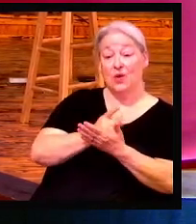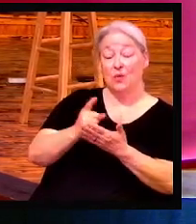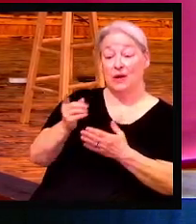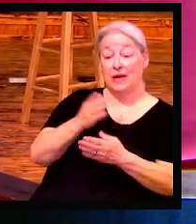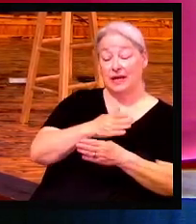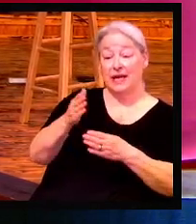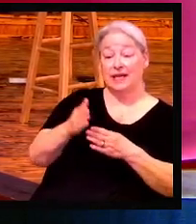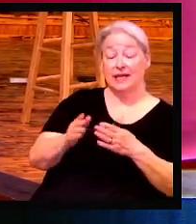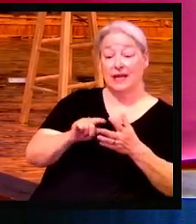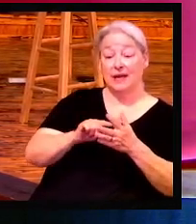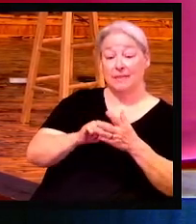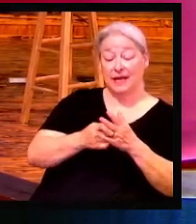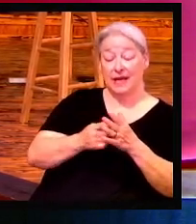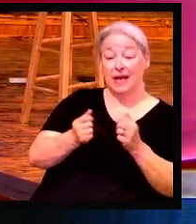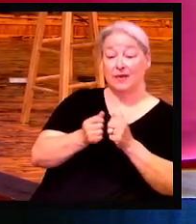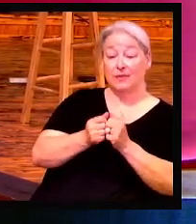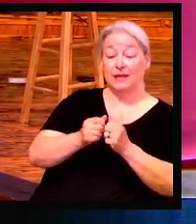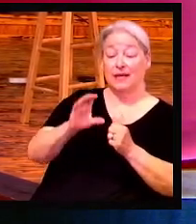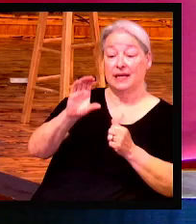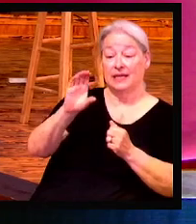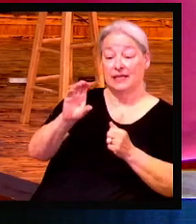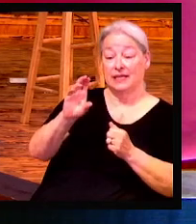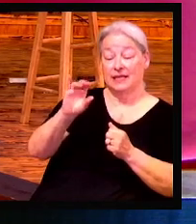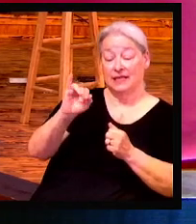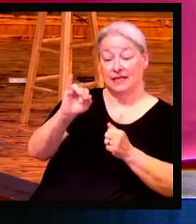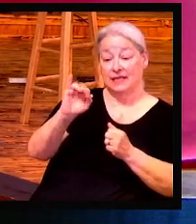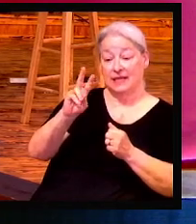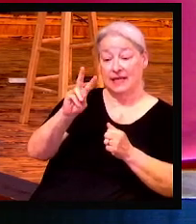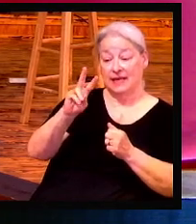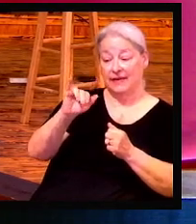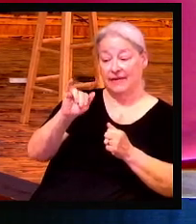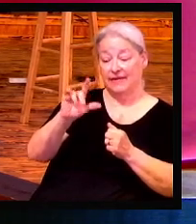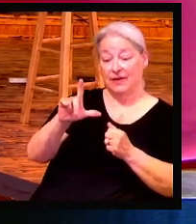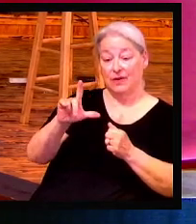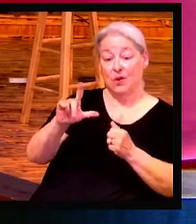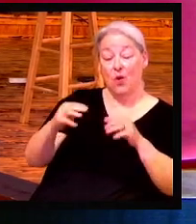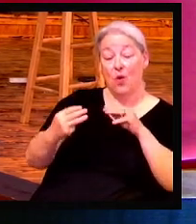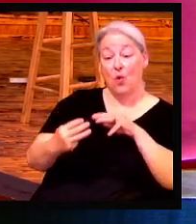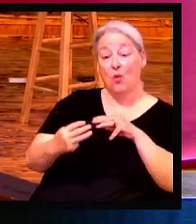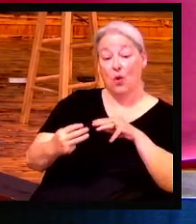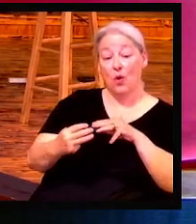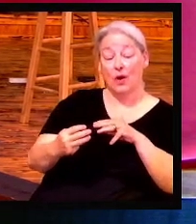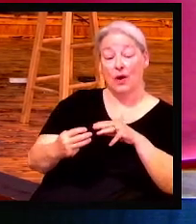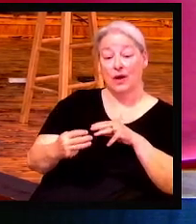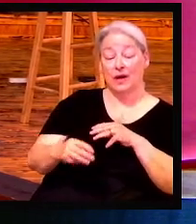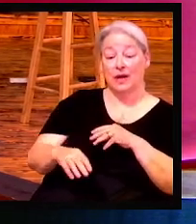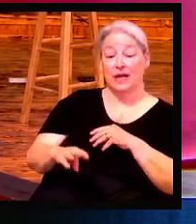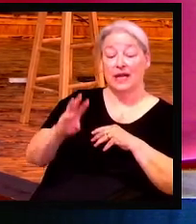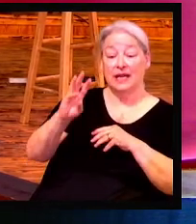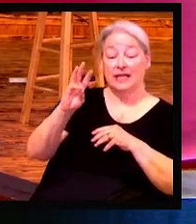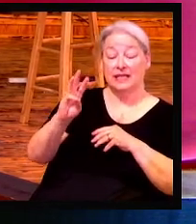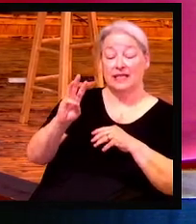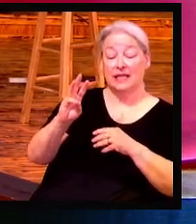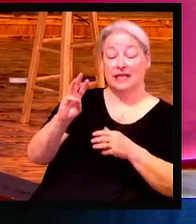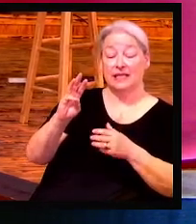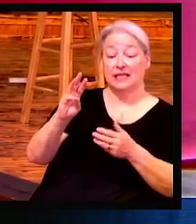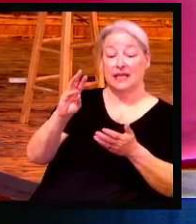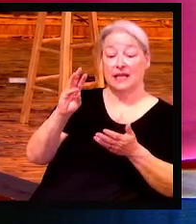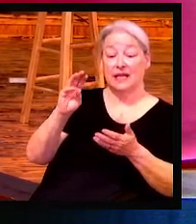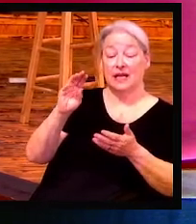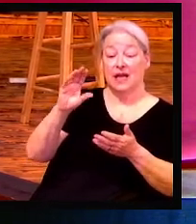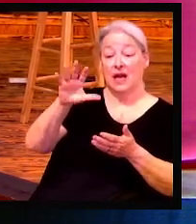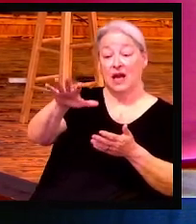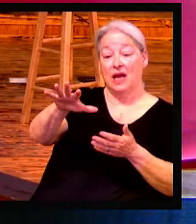And 600-plus soldiers, the North and the South combined, 600,000-plus soldiers